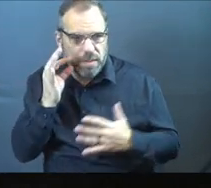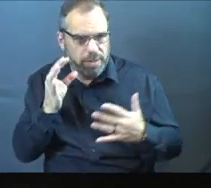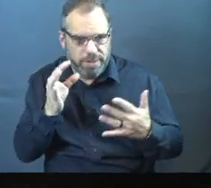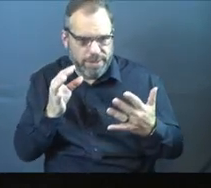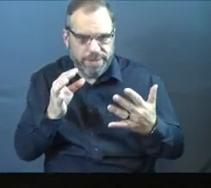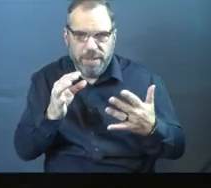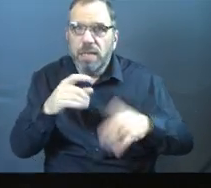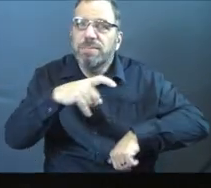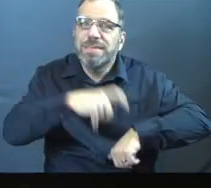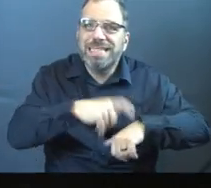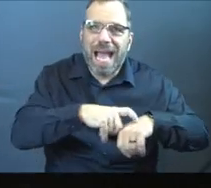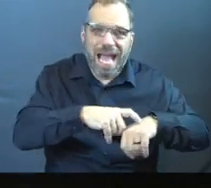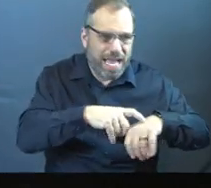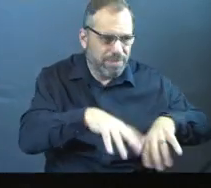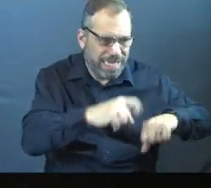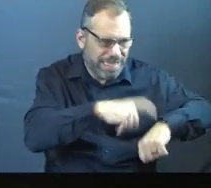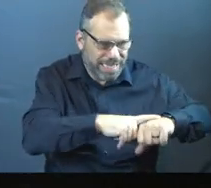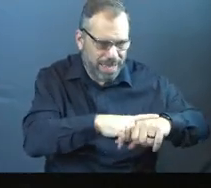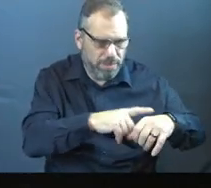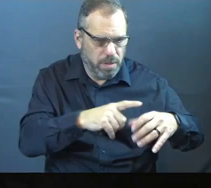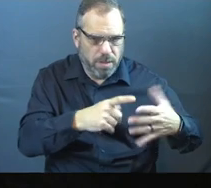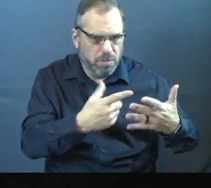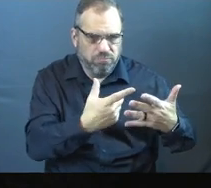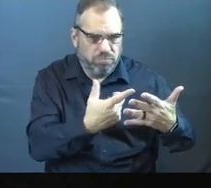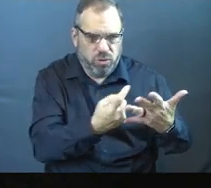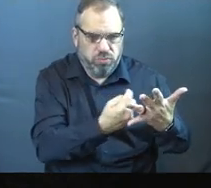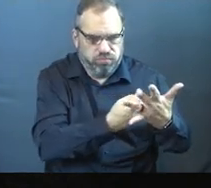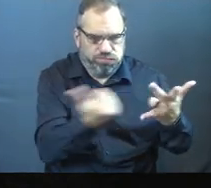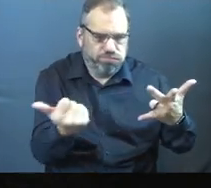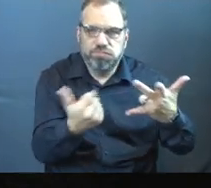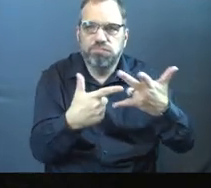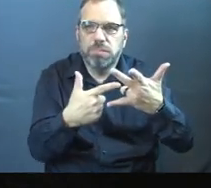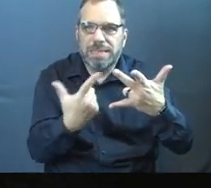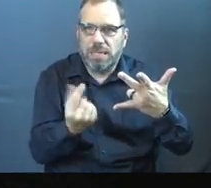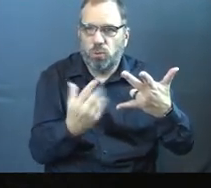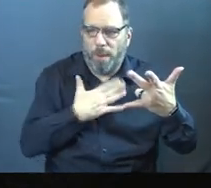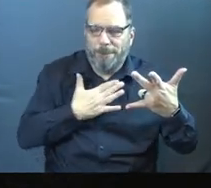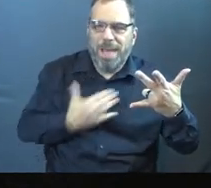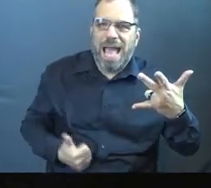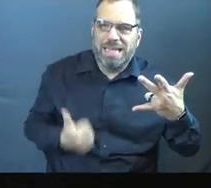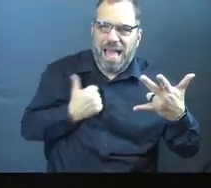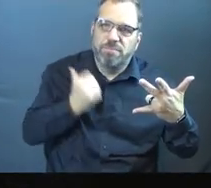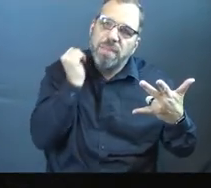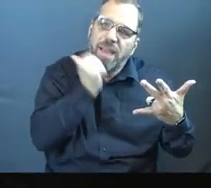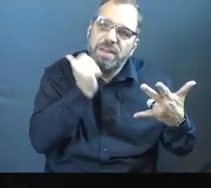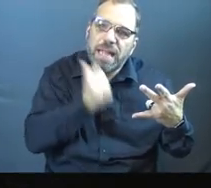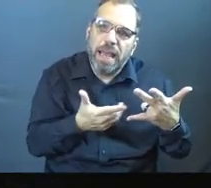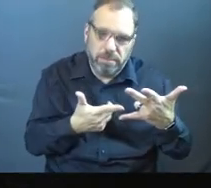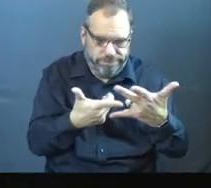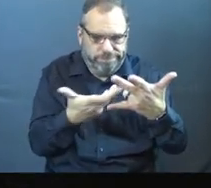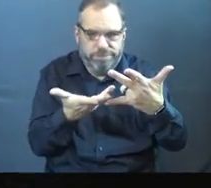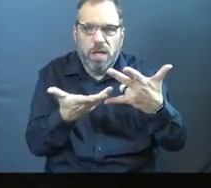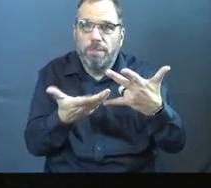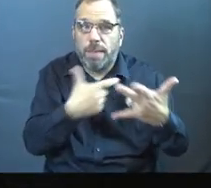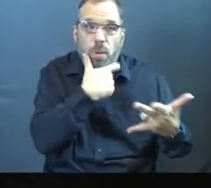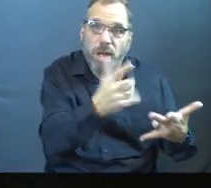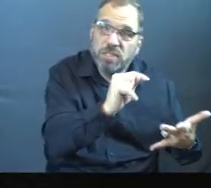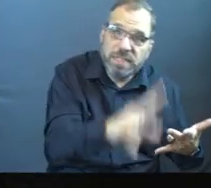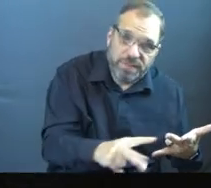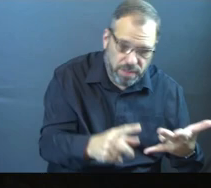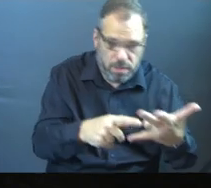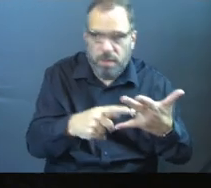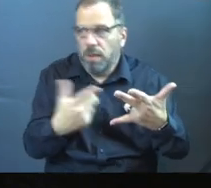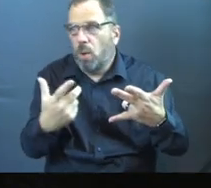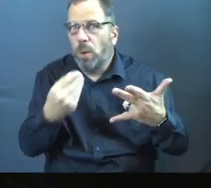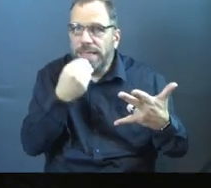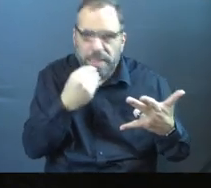some time to get rid of some things that we like to do in our daily lives. You know, watching TV, eating these